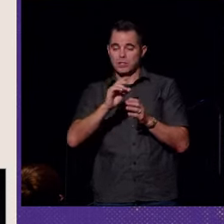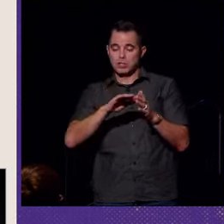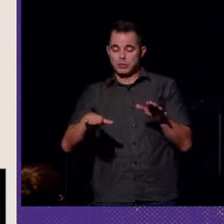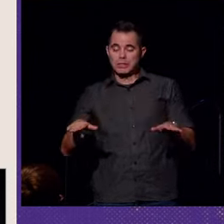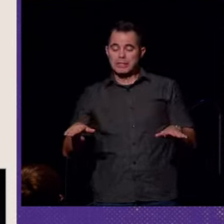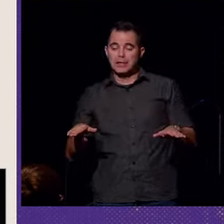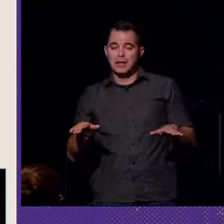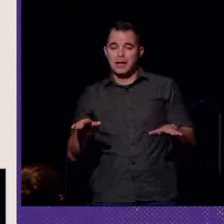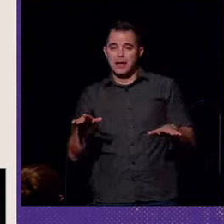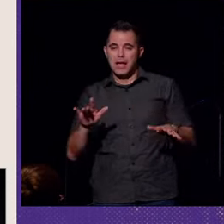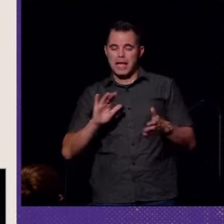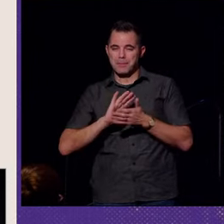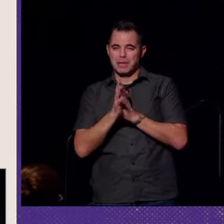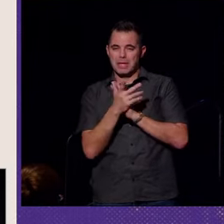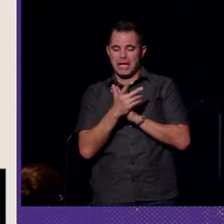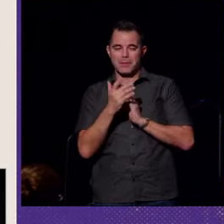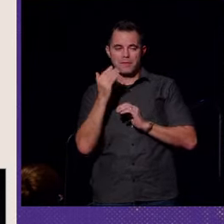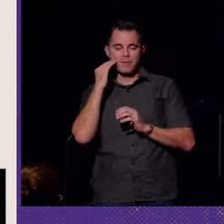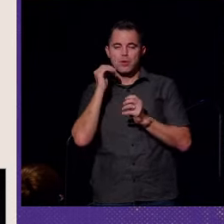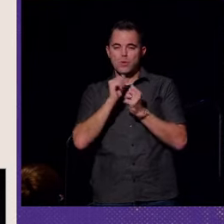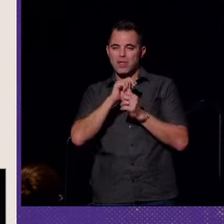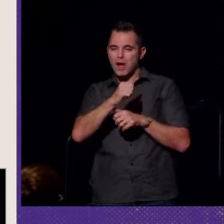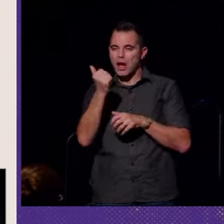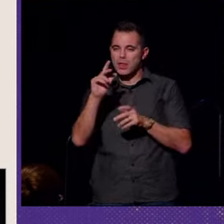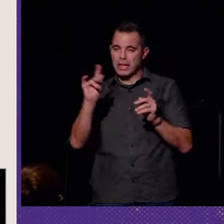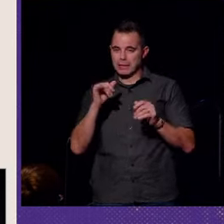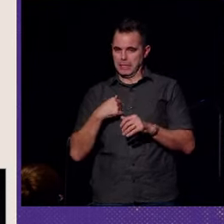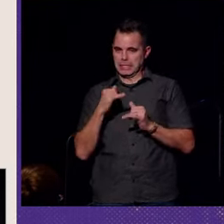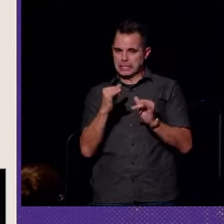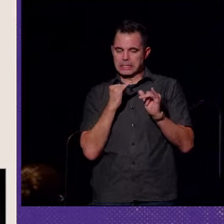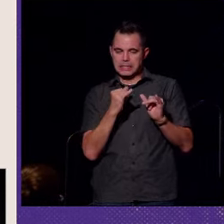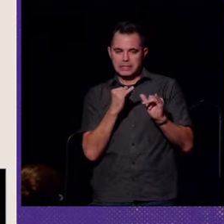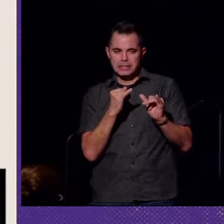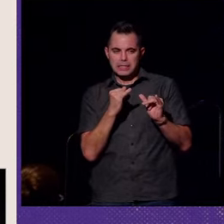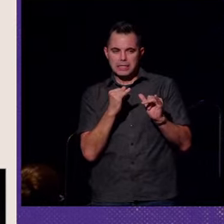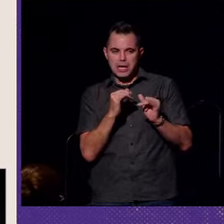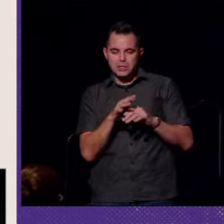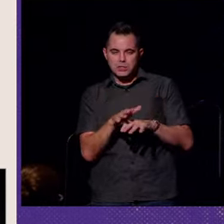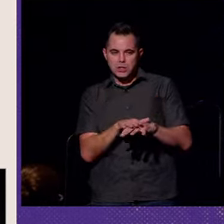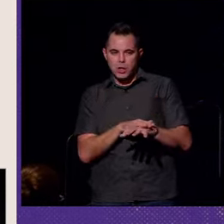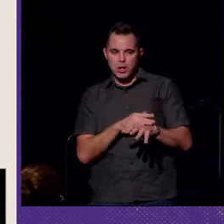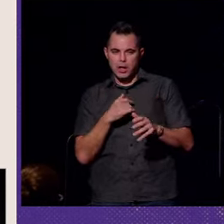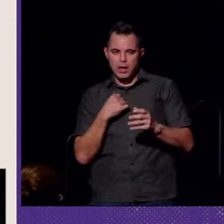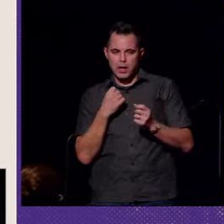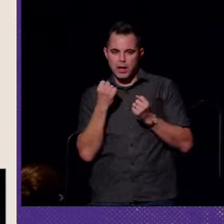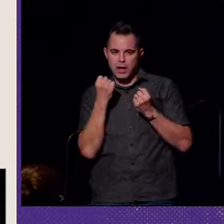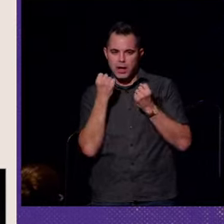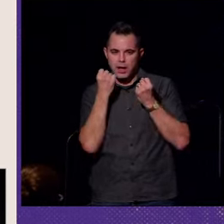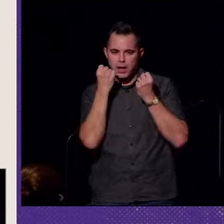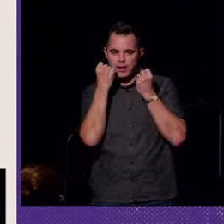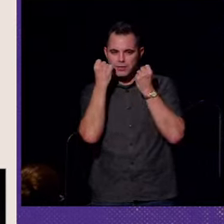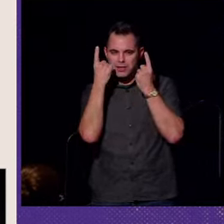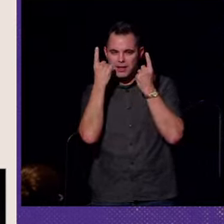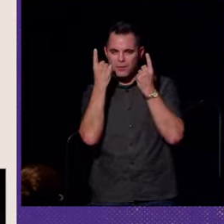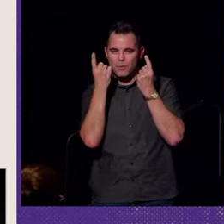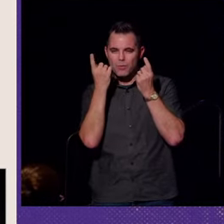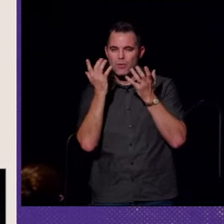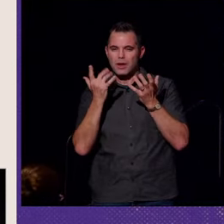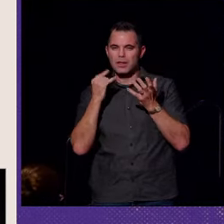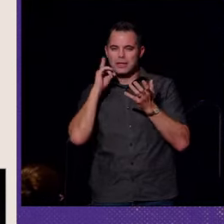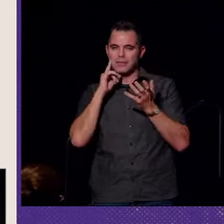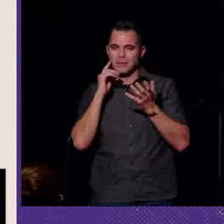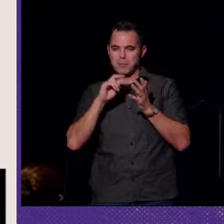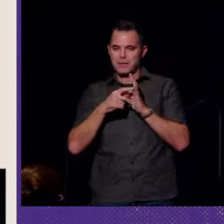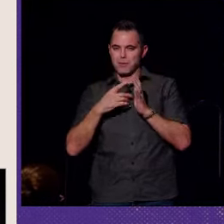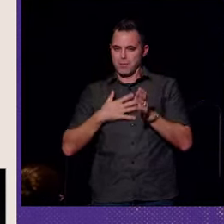children and became familiar with others like me, slowly I came to understand what deafness would